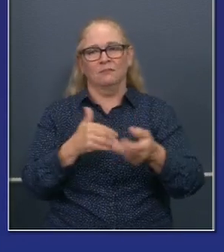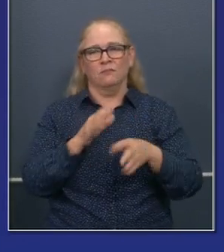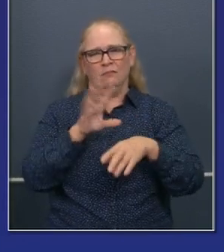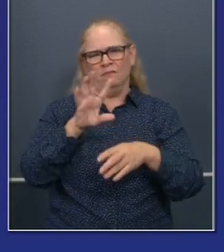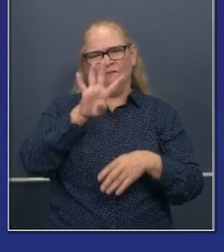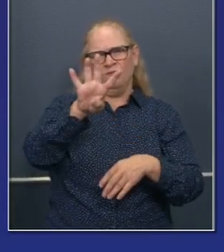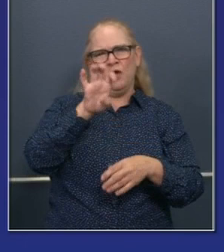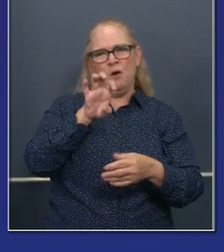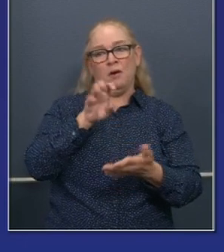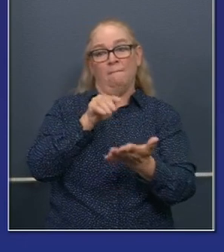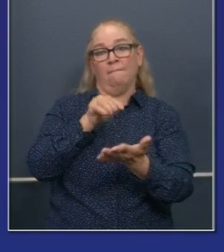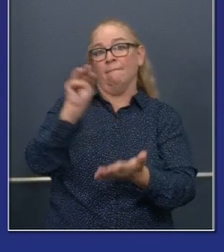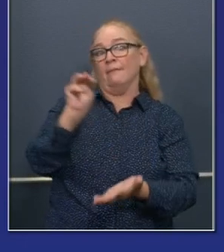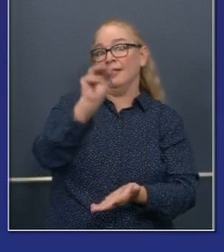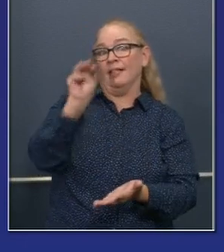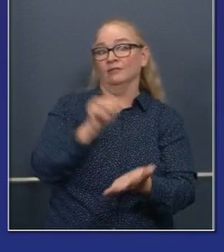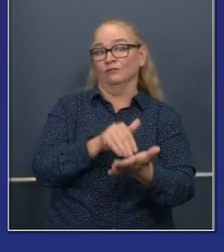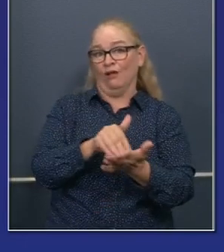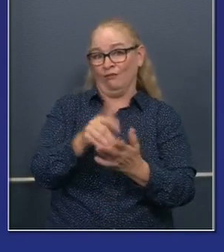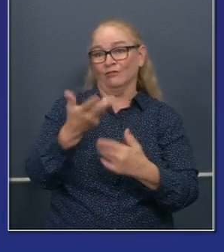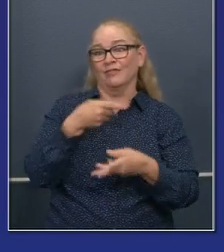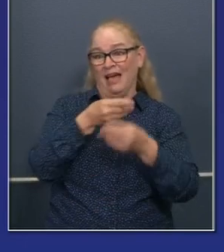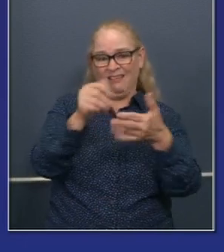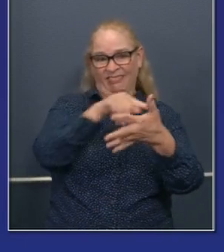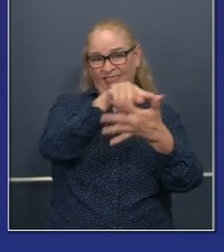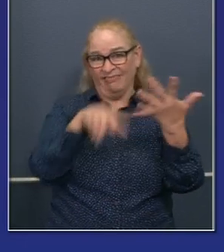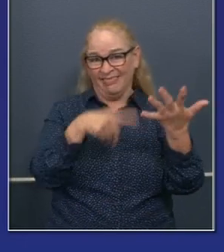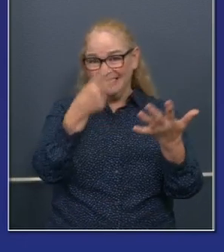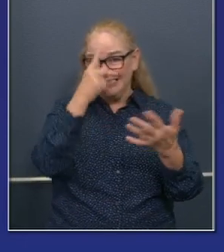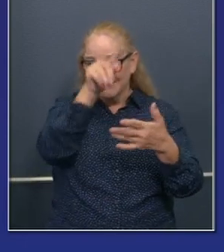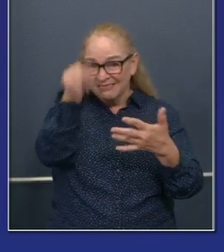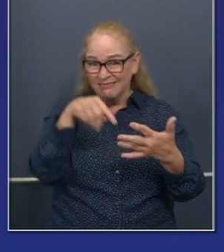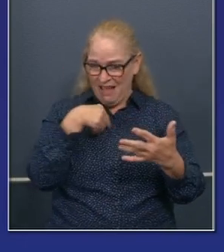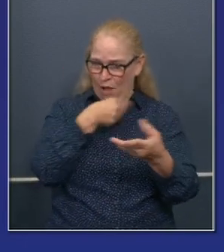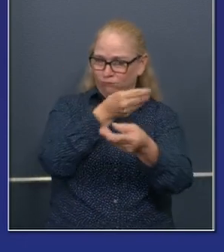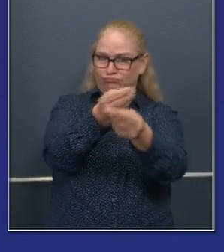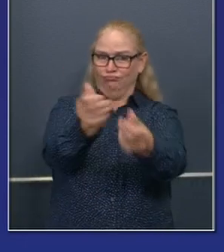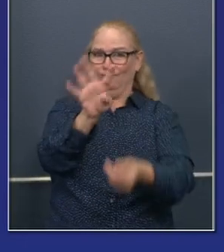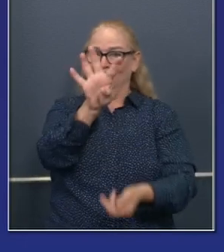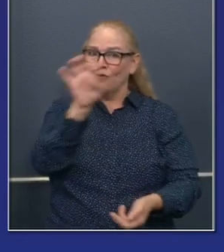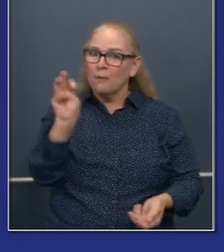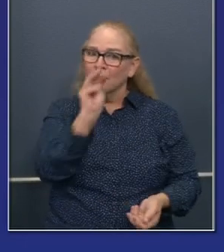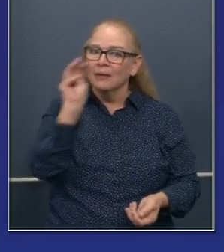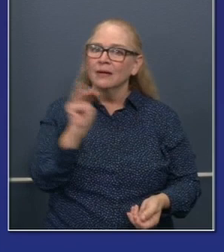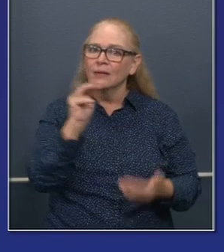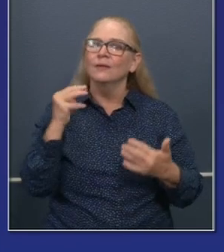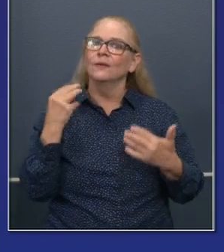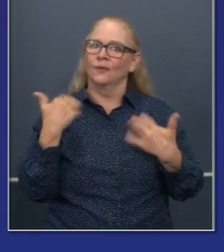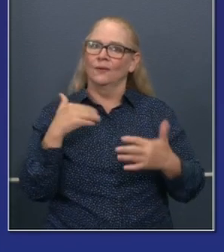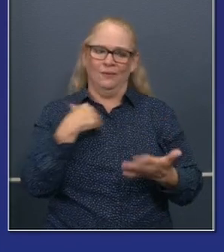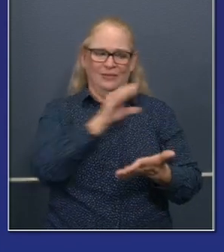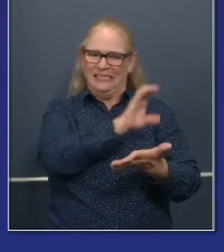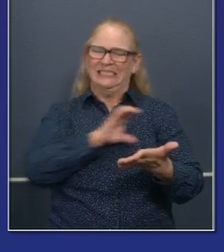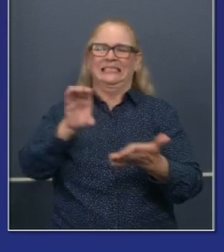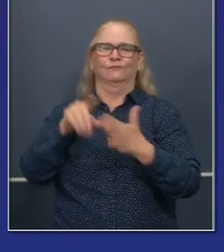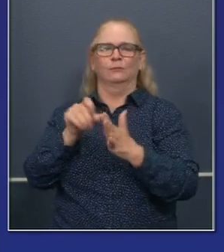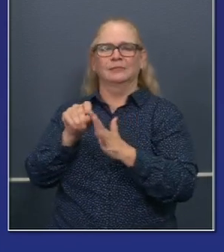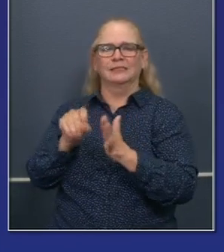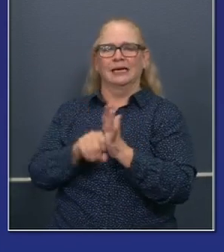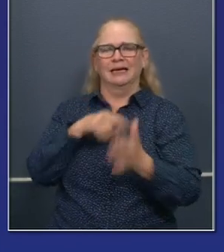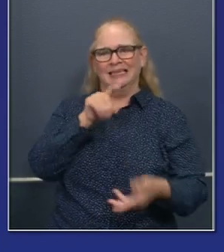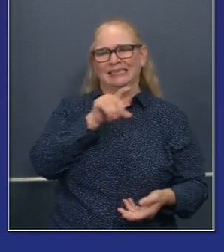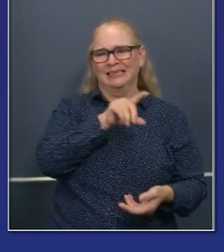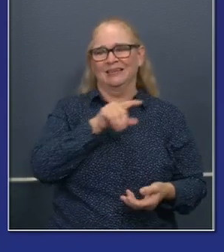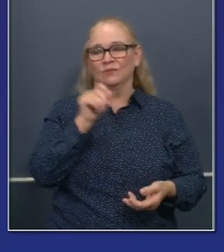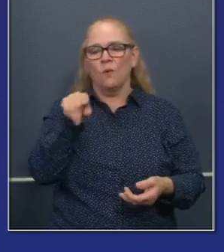readily we have identified to move in this space to accelerate state funded, uh, infrastructure investment to create jobs,